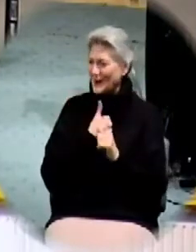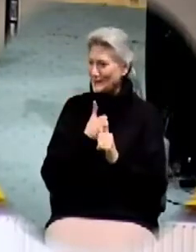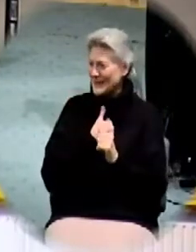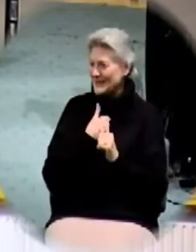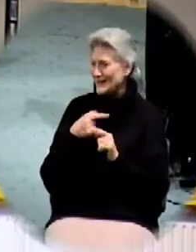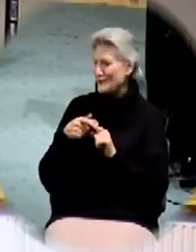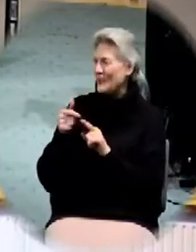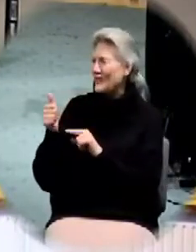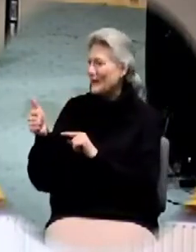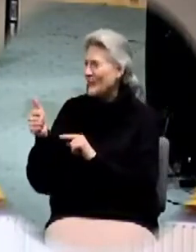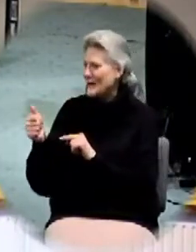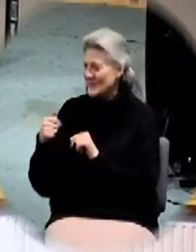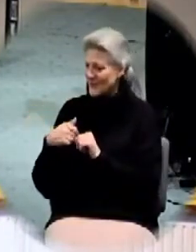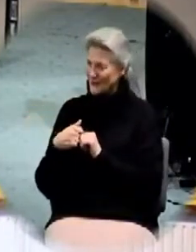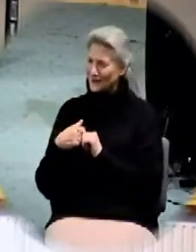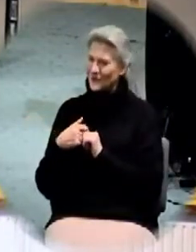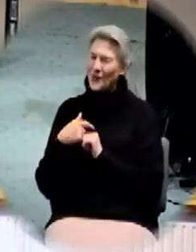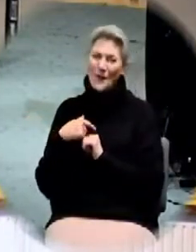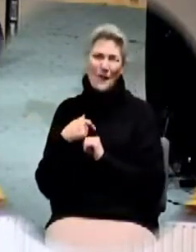it's not the scripture though is it